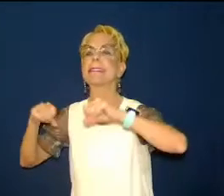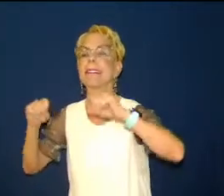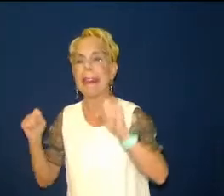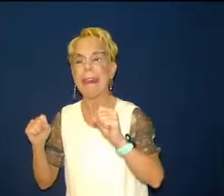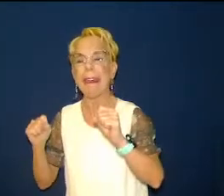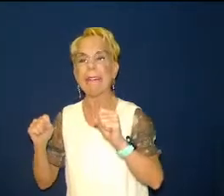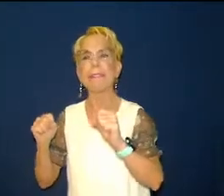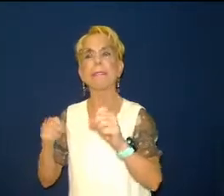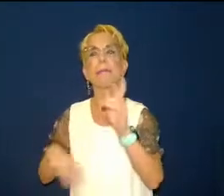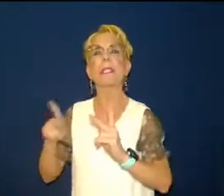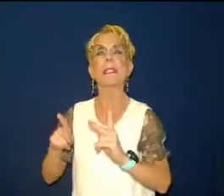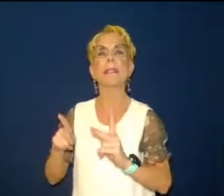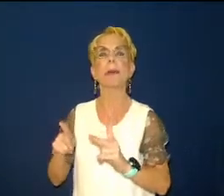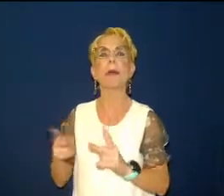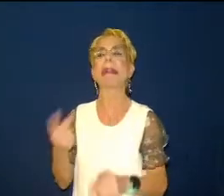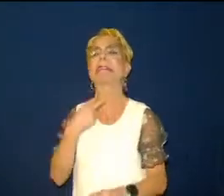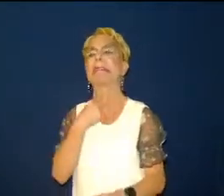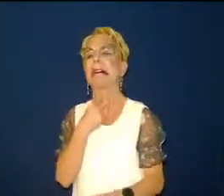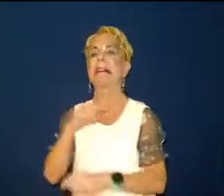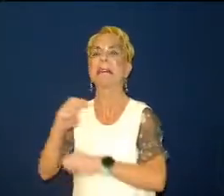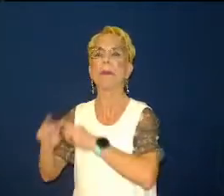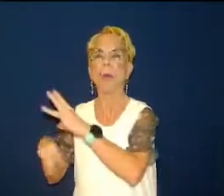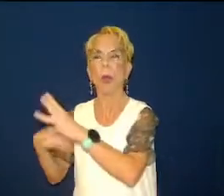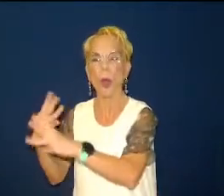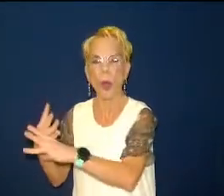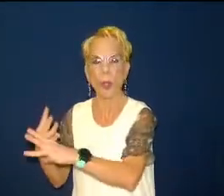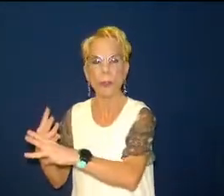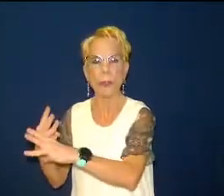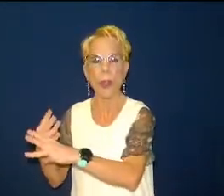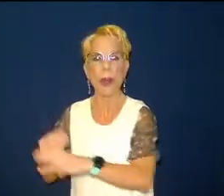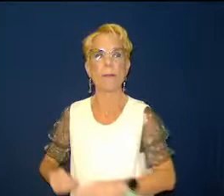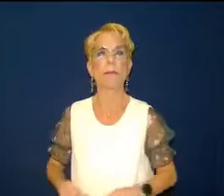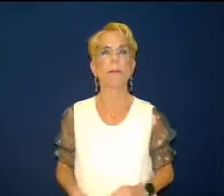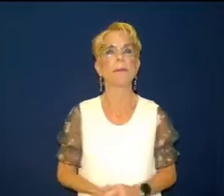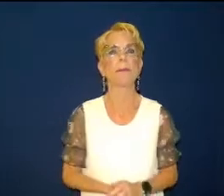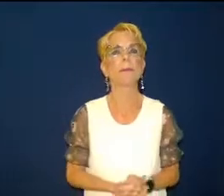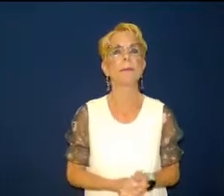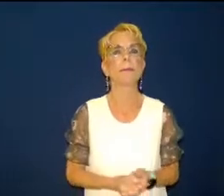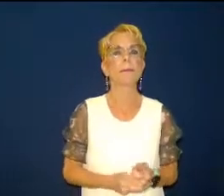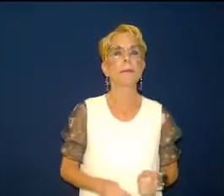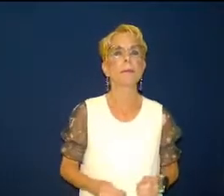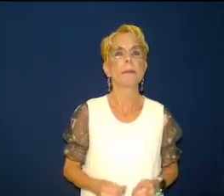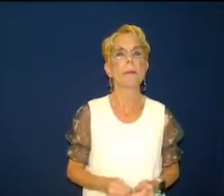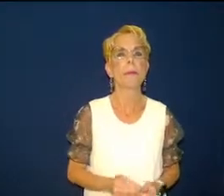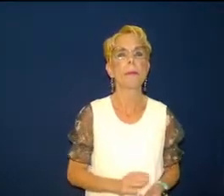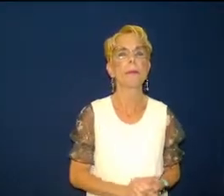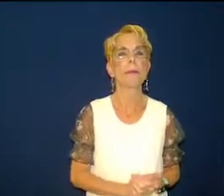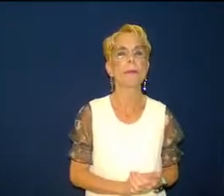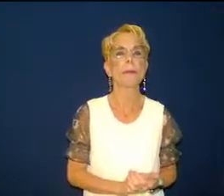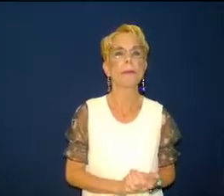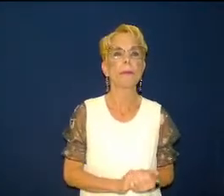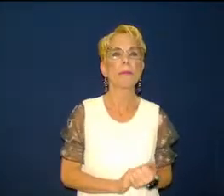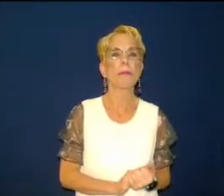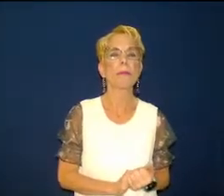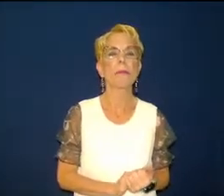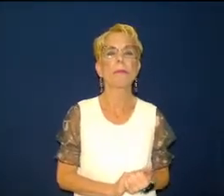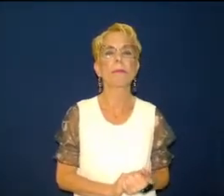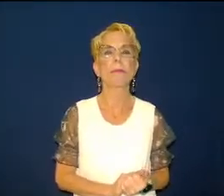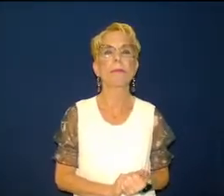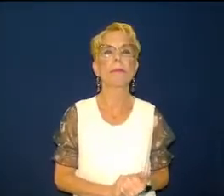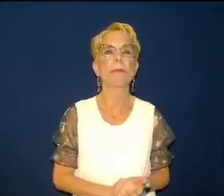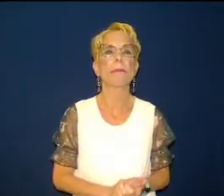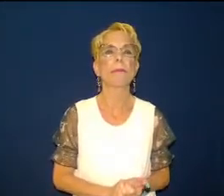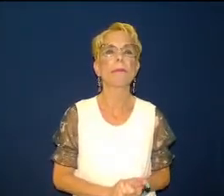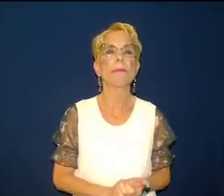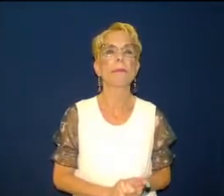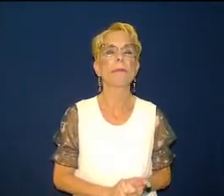but it's possible check this out guys this is probably not us there's probably somebody else but probably